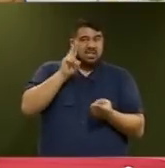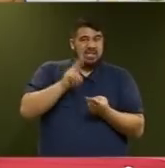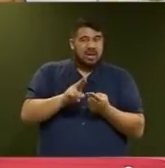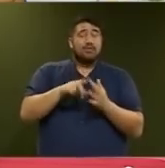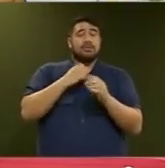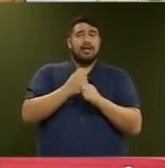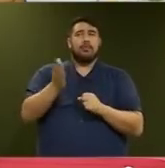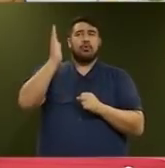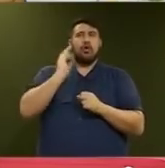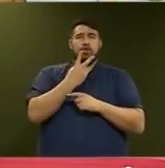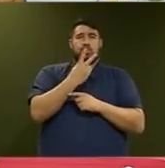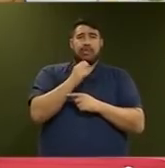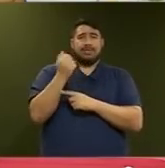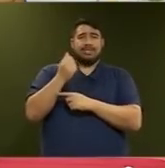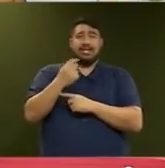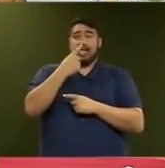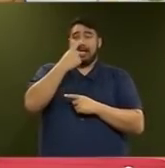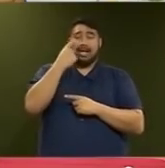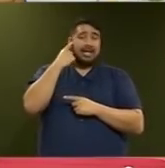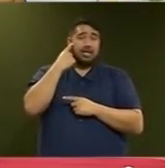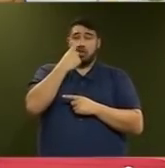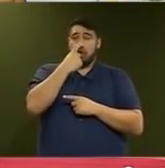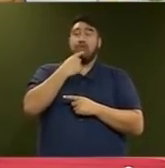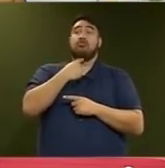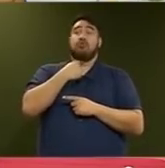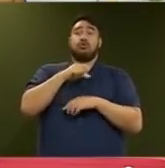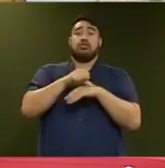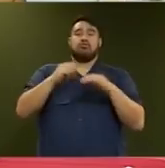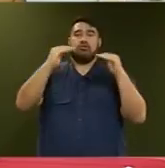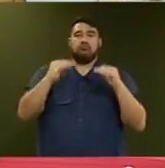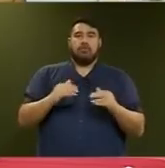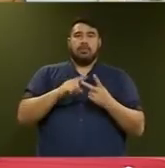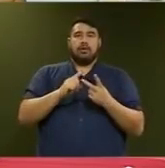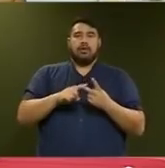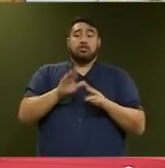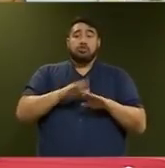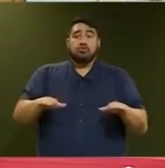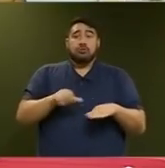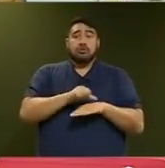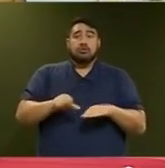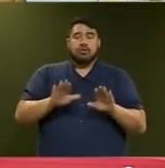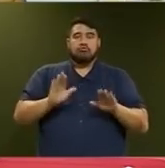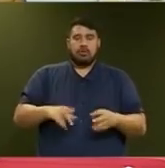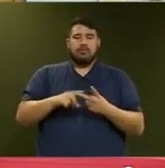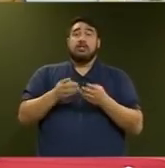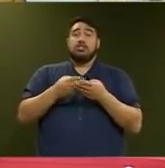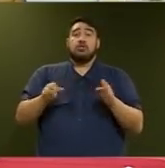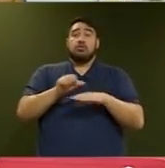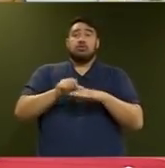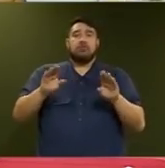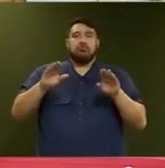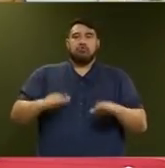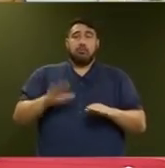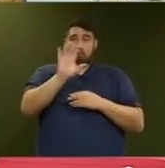New Zealand, ear, nose and throat surgeries dropped. Pediatric surgeries dropped. General surgeries dropped across New